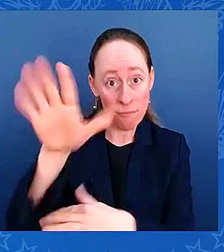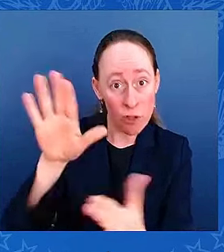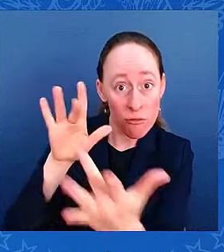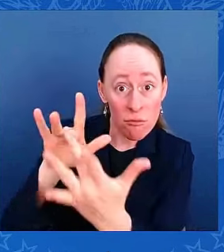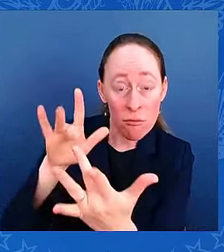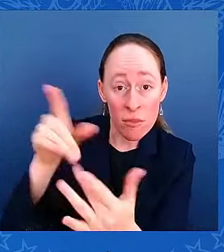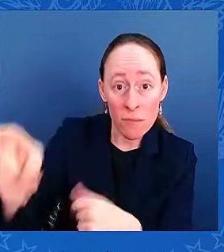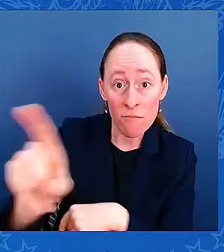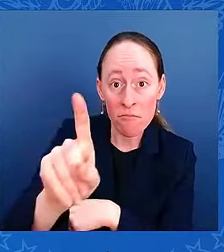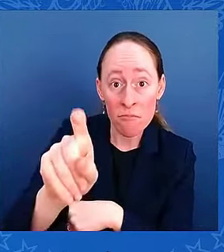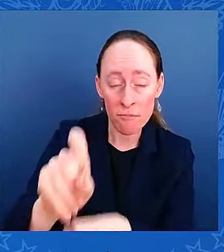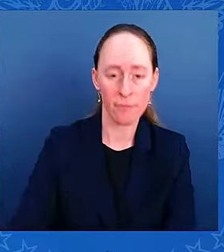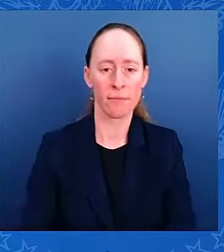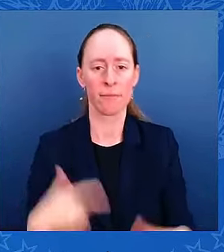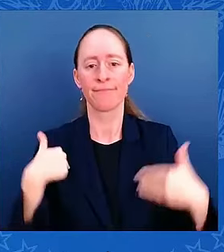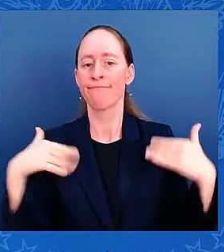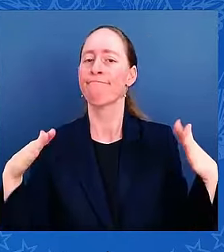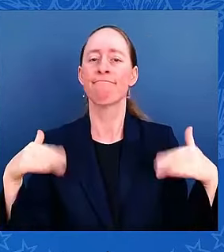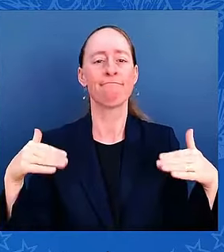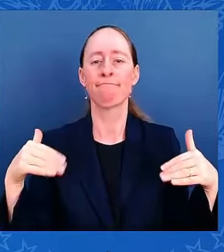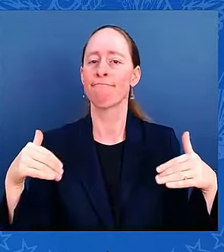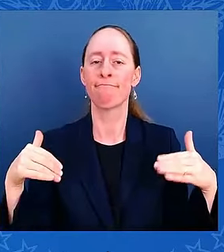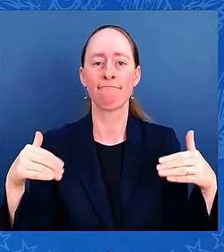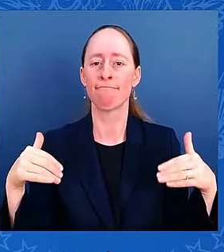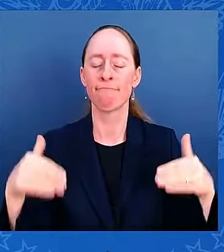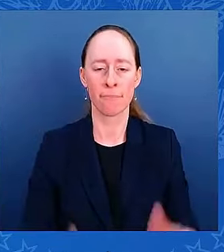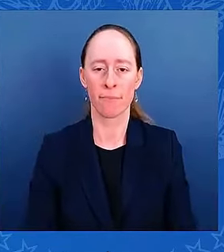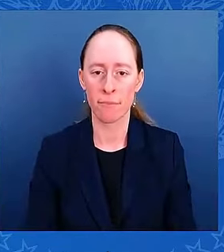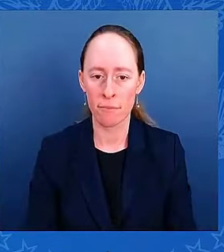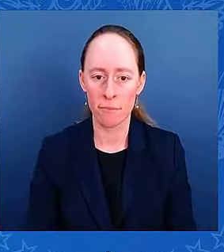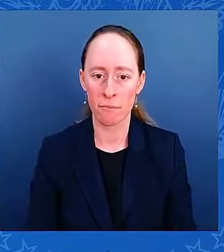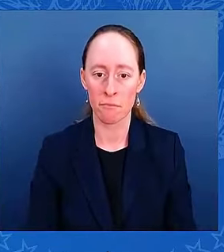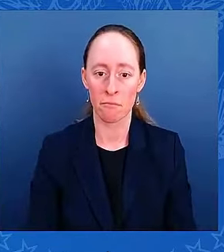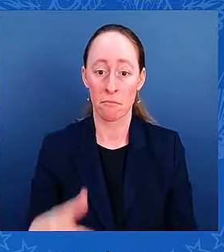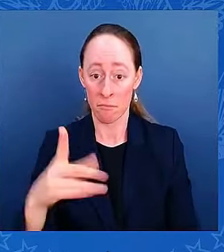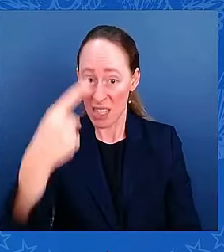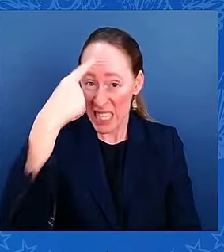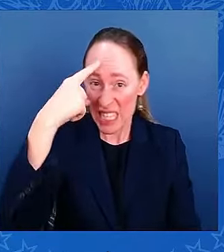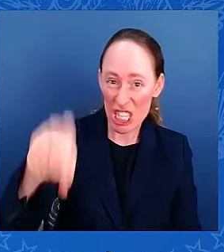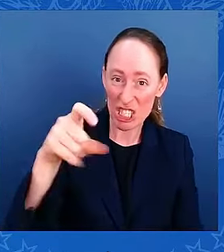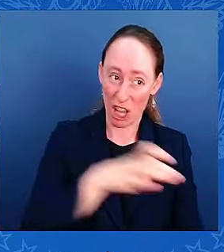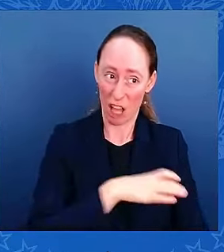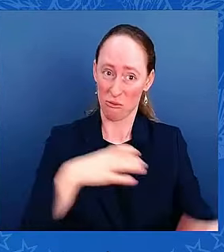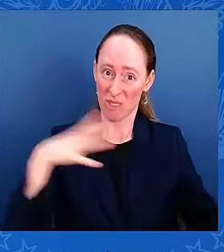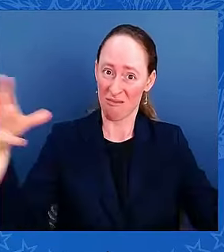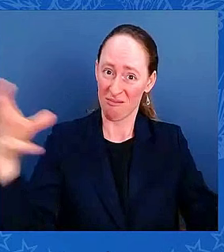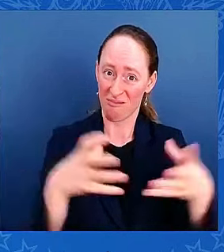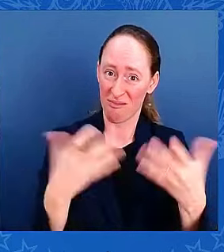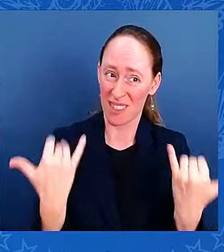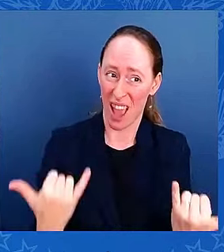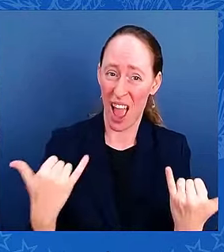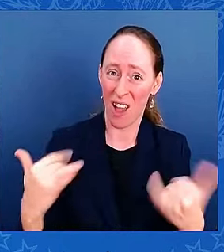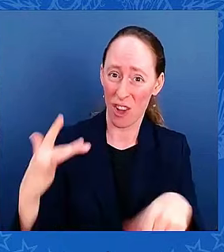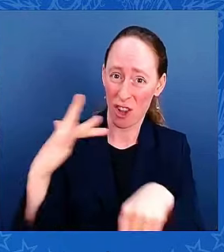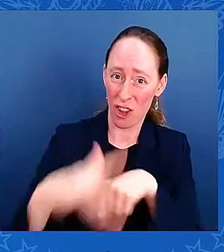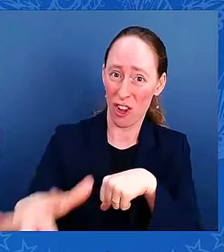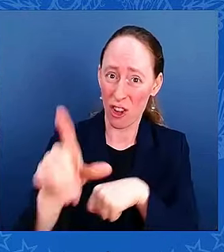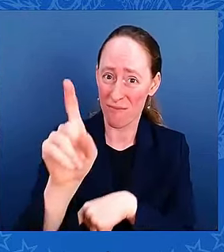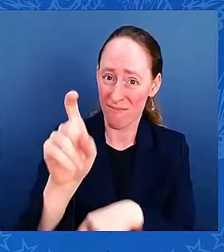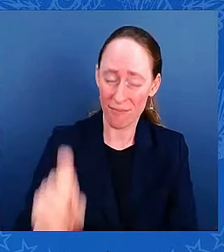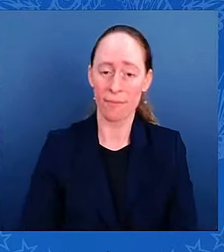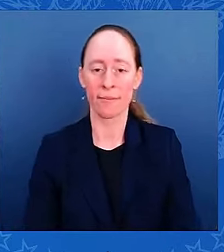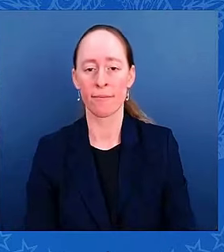early? I think Congress should move as rapidly as they can, particularly on the most immediate need, which is small business. The